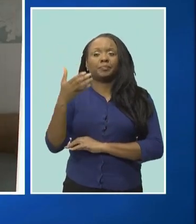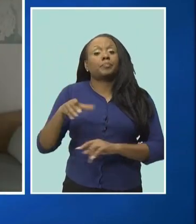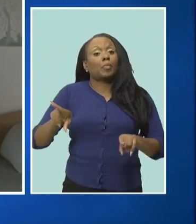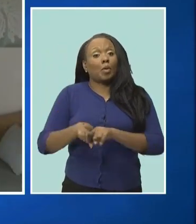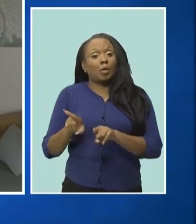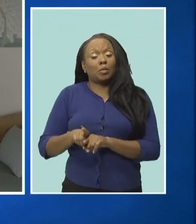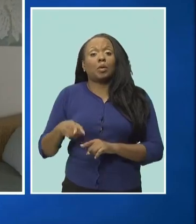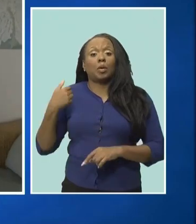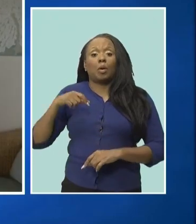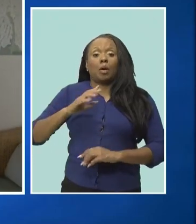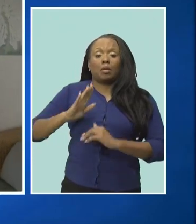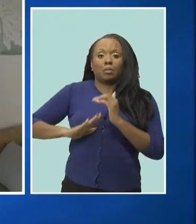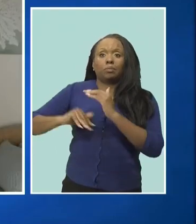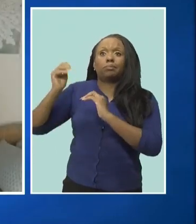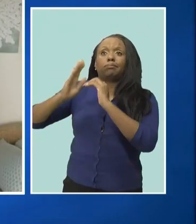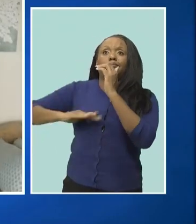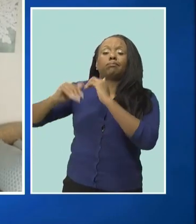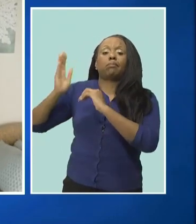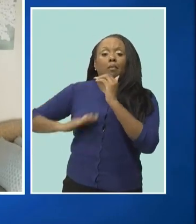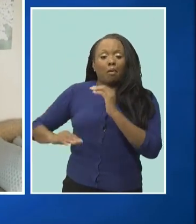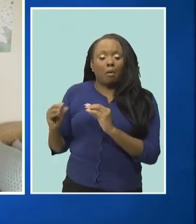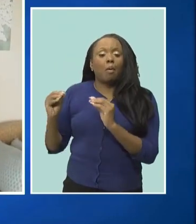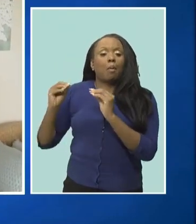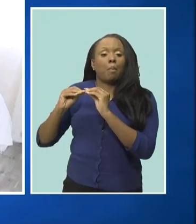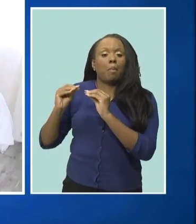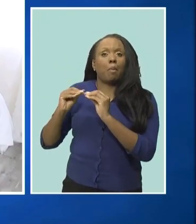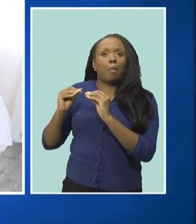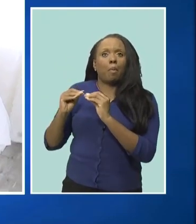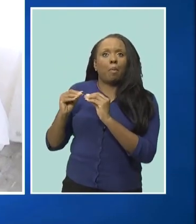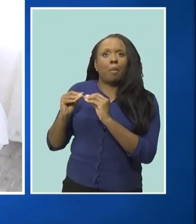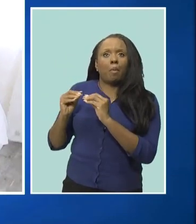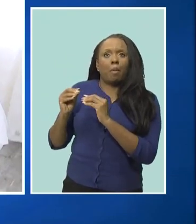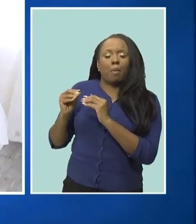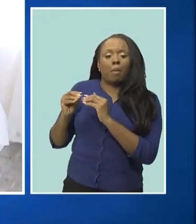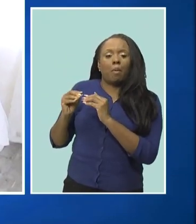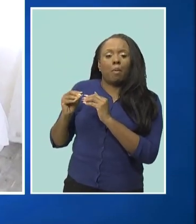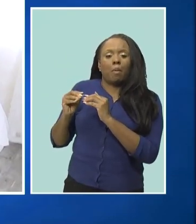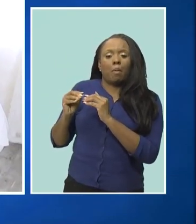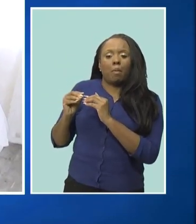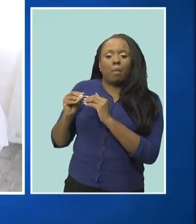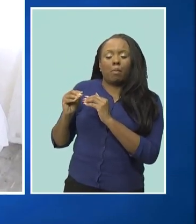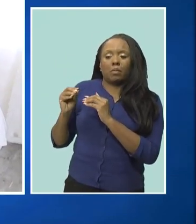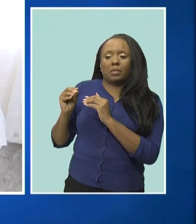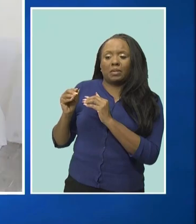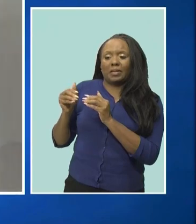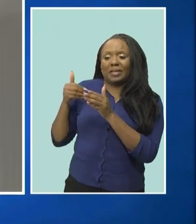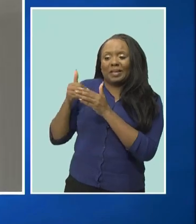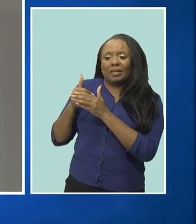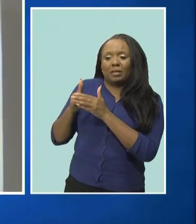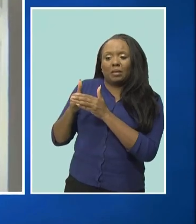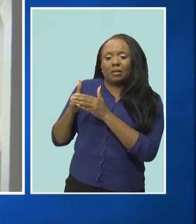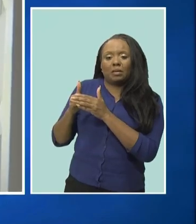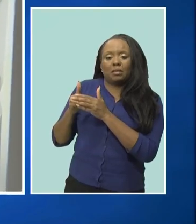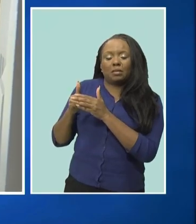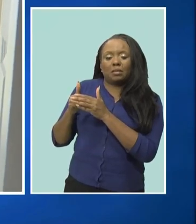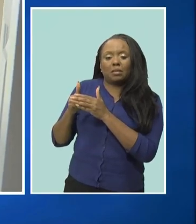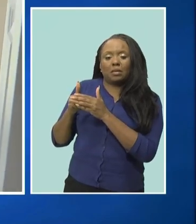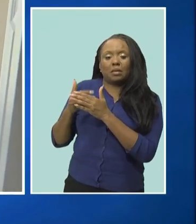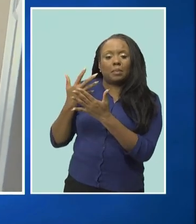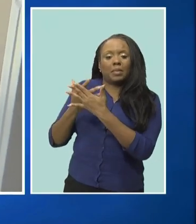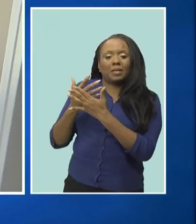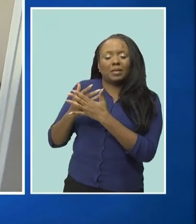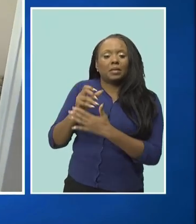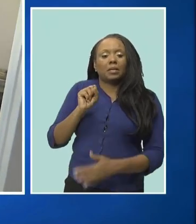that Concordia that which is north of the her majesty's Dodge prison we will have some 150